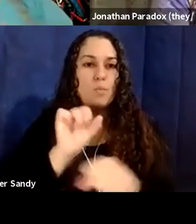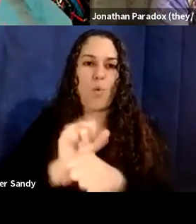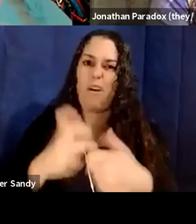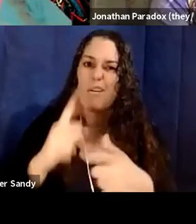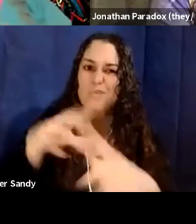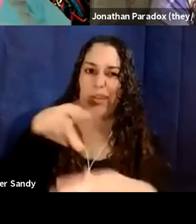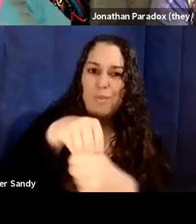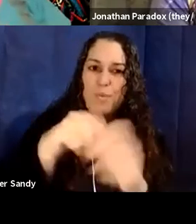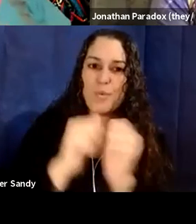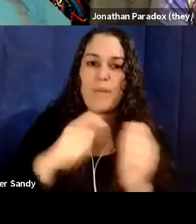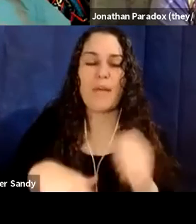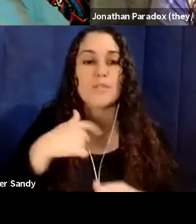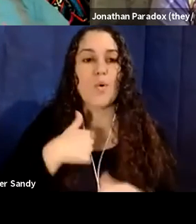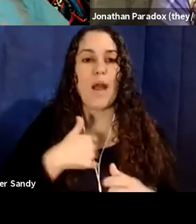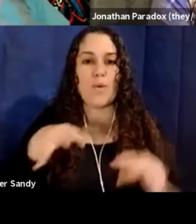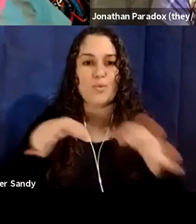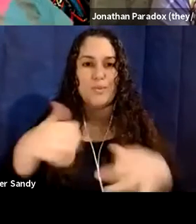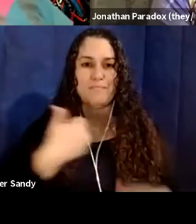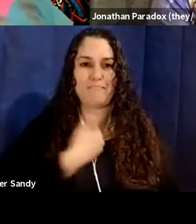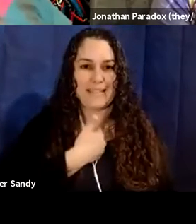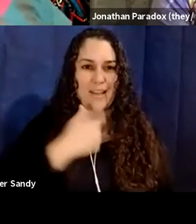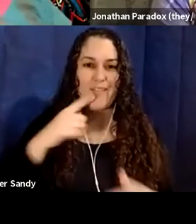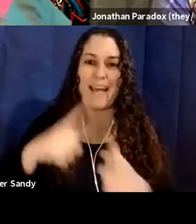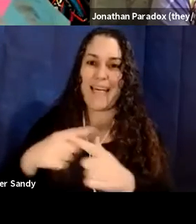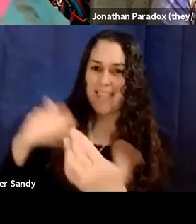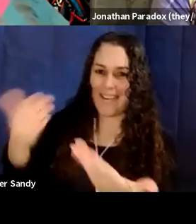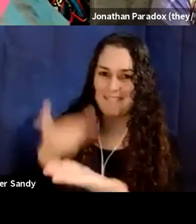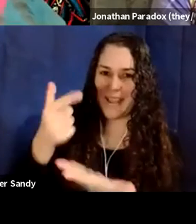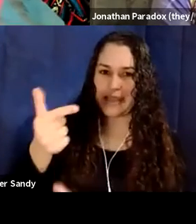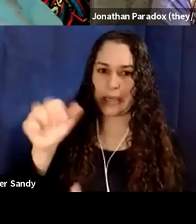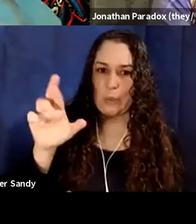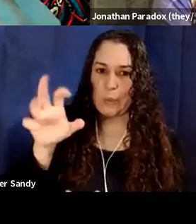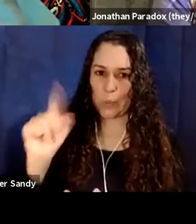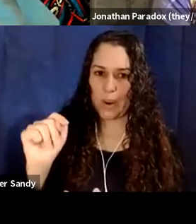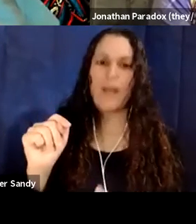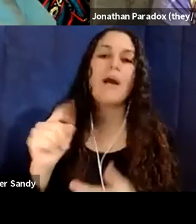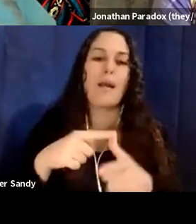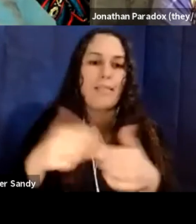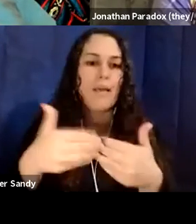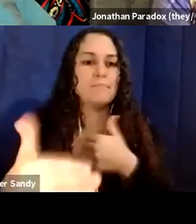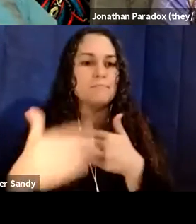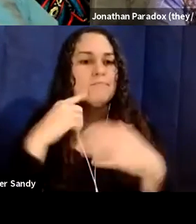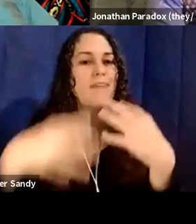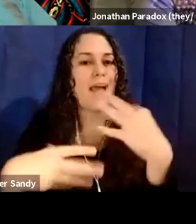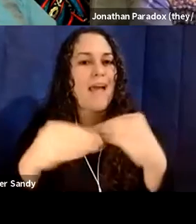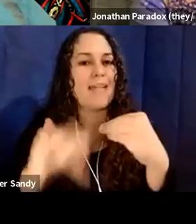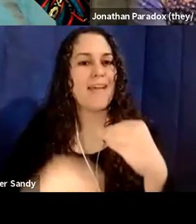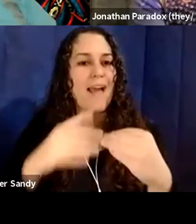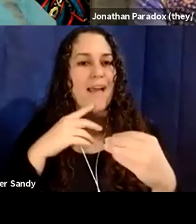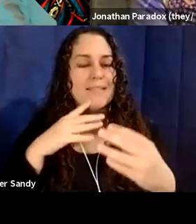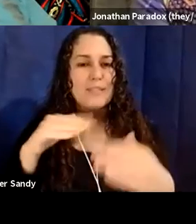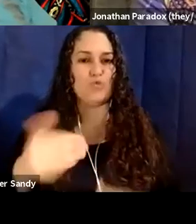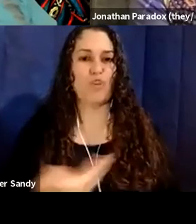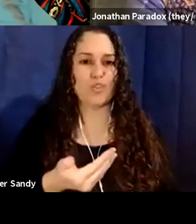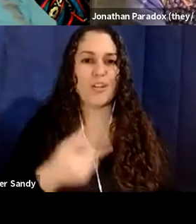do a visual description for myself, invite Grant to, uh, do one and then invite us all to add that to our introduction. If that feels,